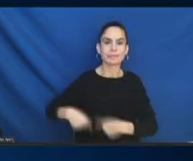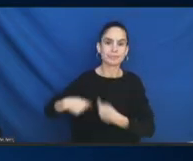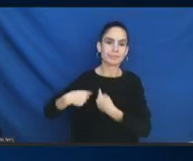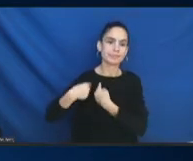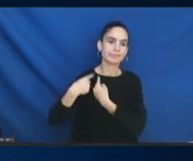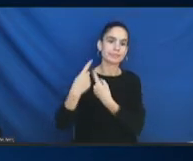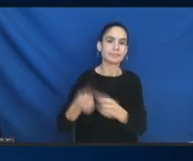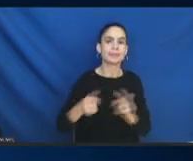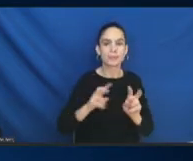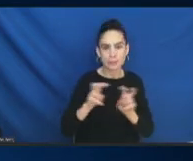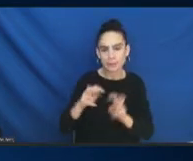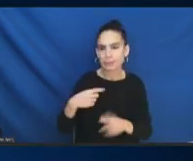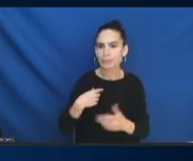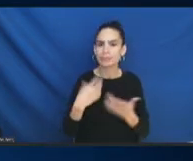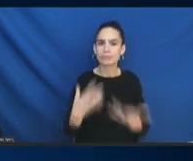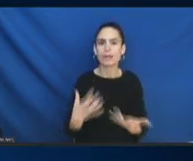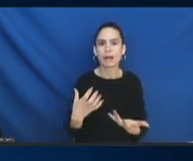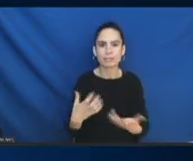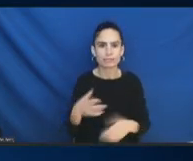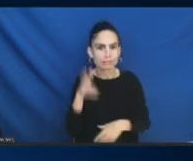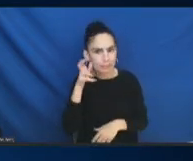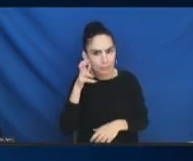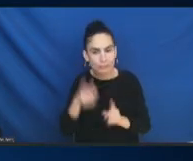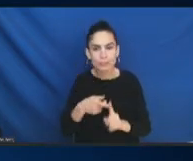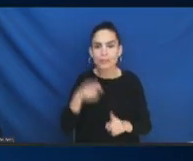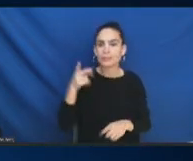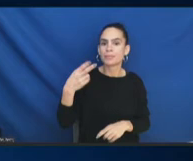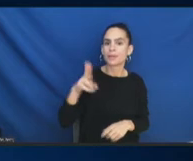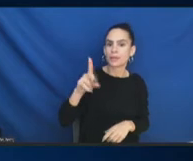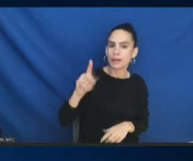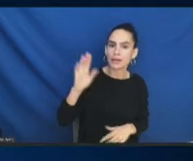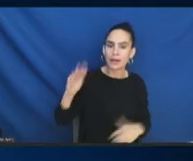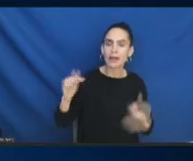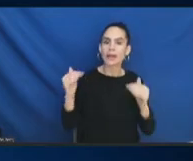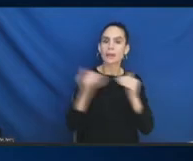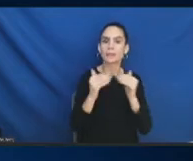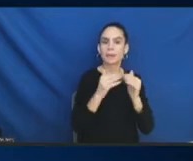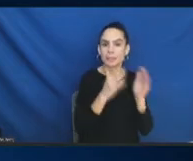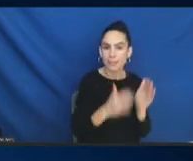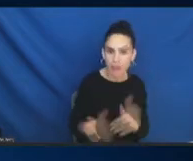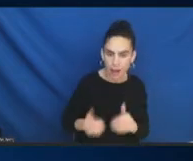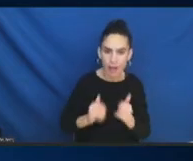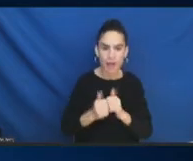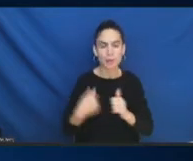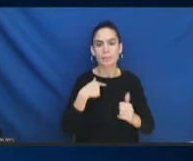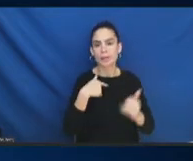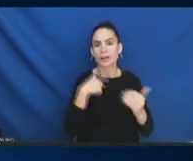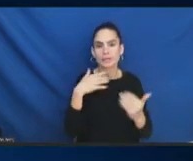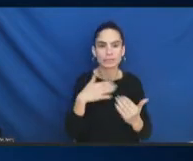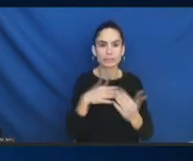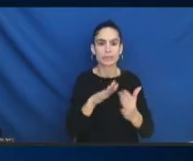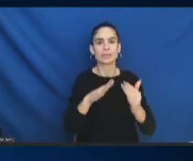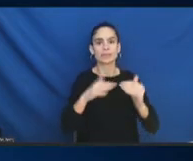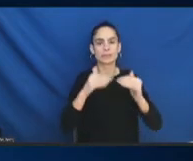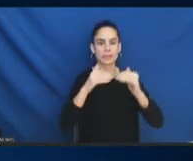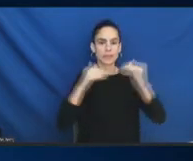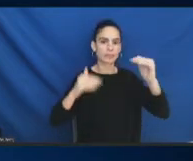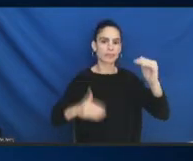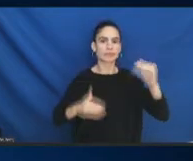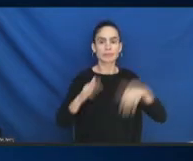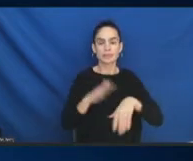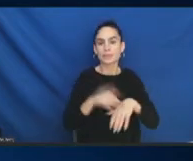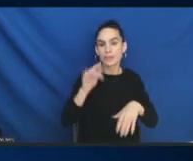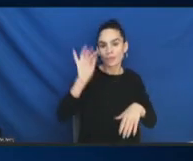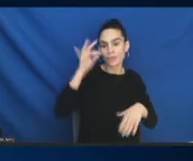hear from HUD on its equity plan and how we might address some of the inequity on a federal program and why it looks so